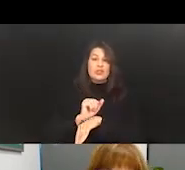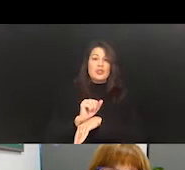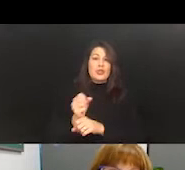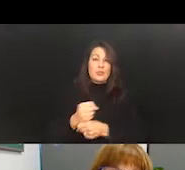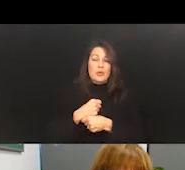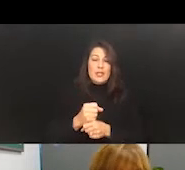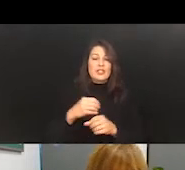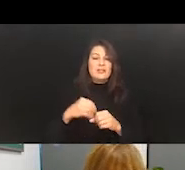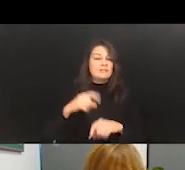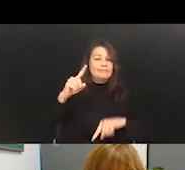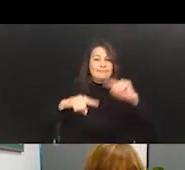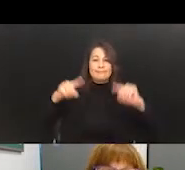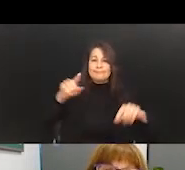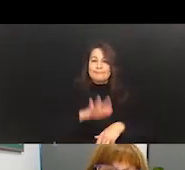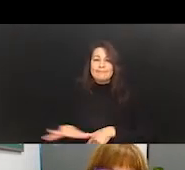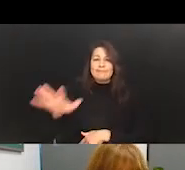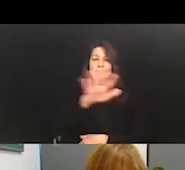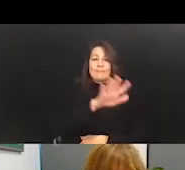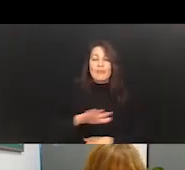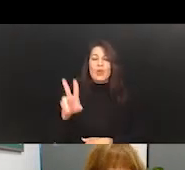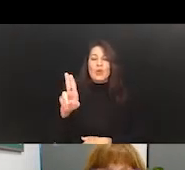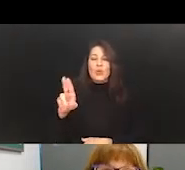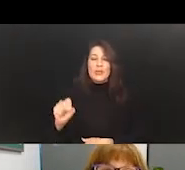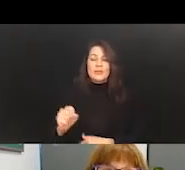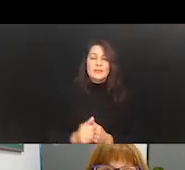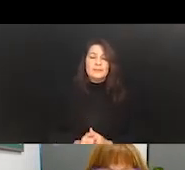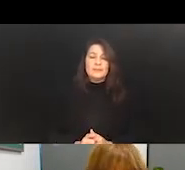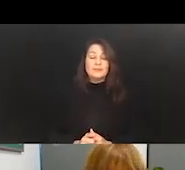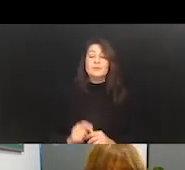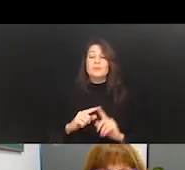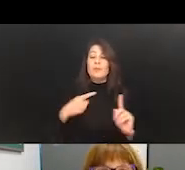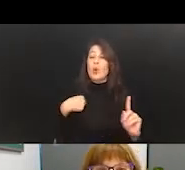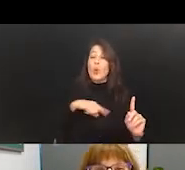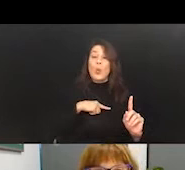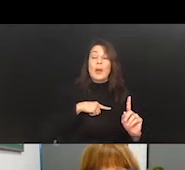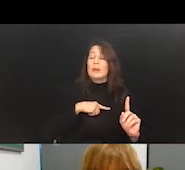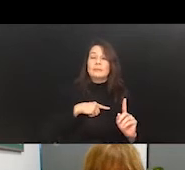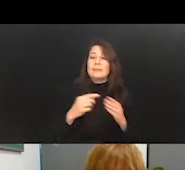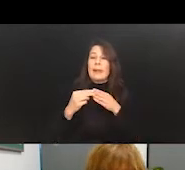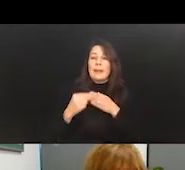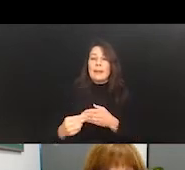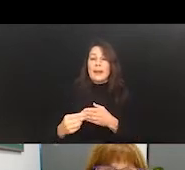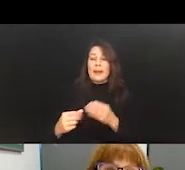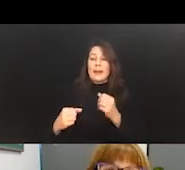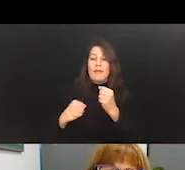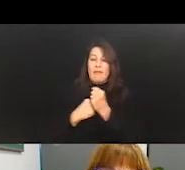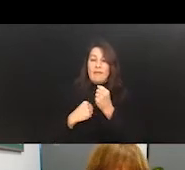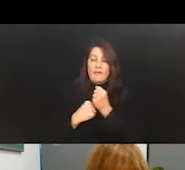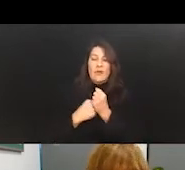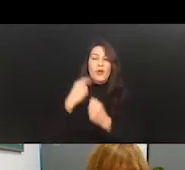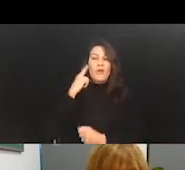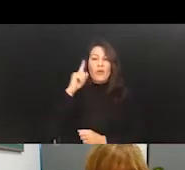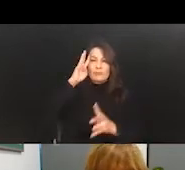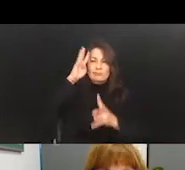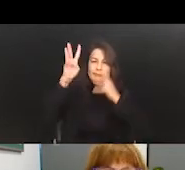across the United States. But most importantly, we are the leading funder of innovative approaches that can affect systematic